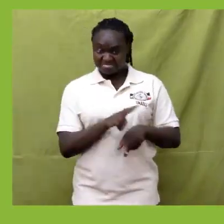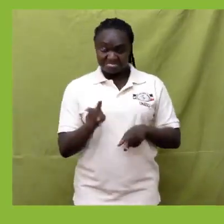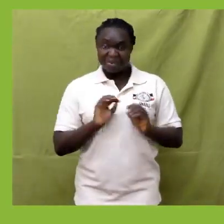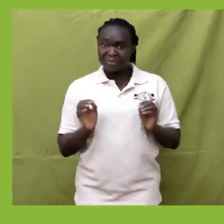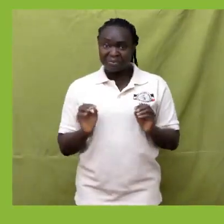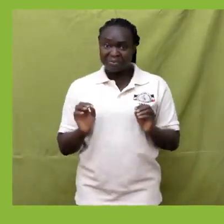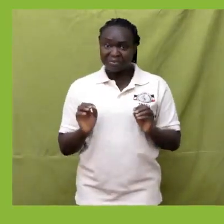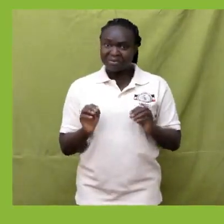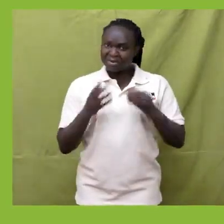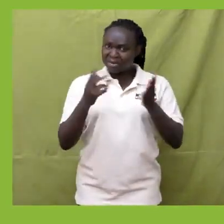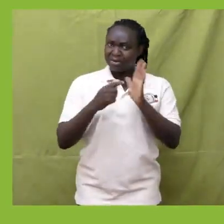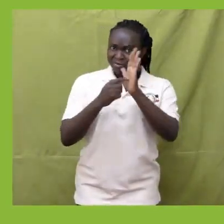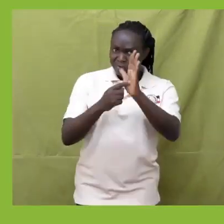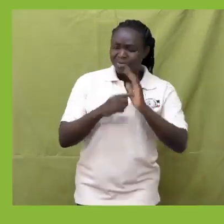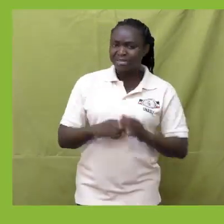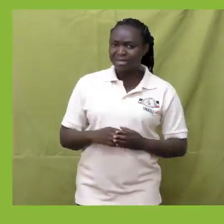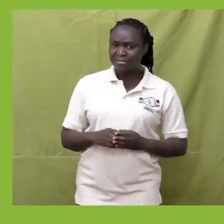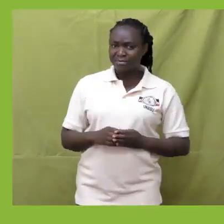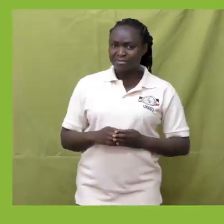these two sets.